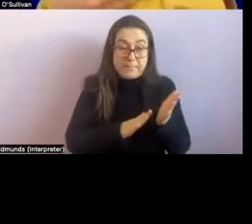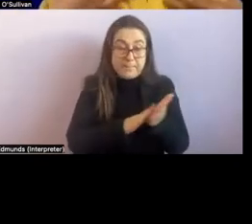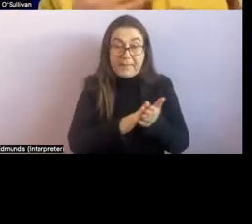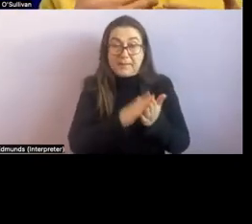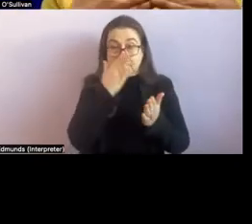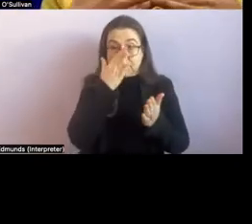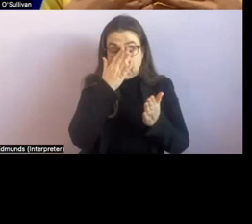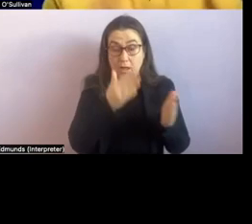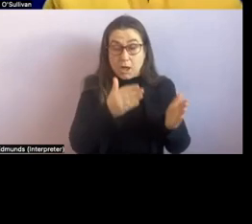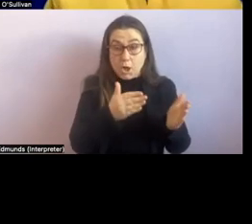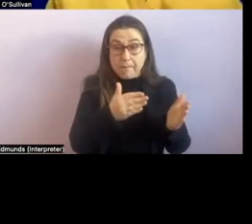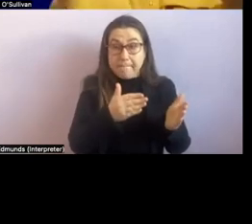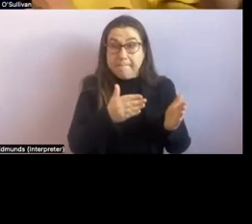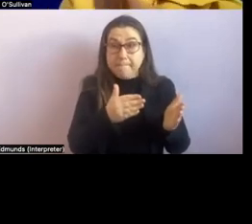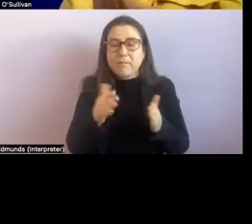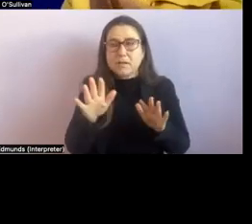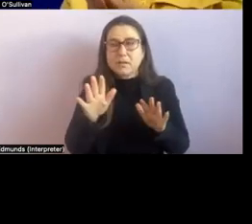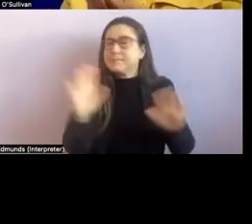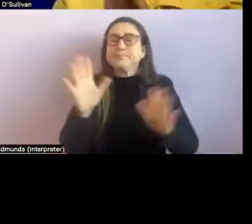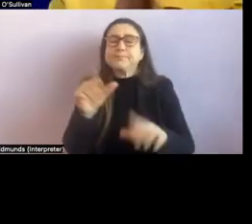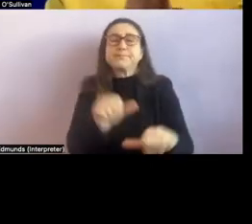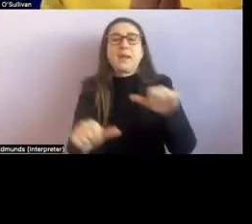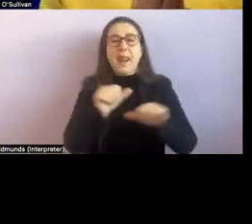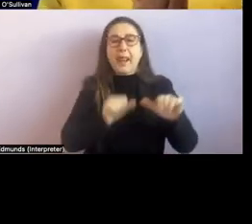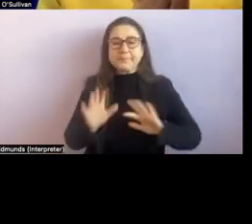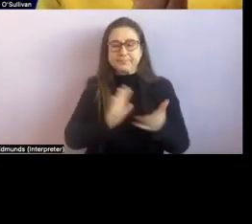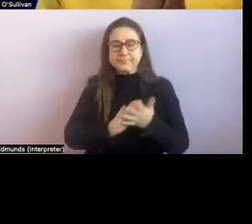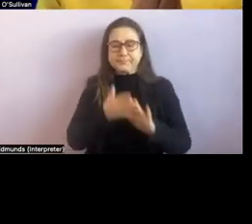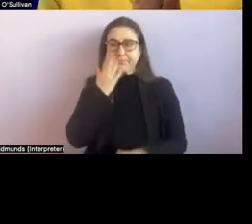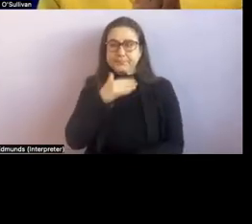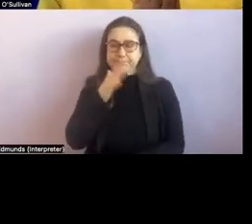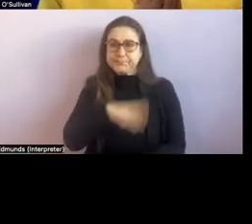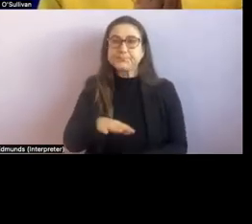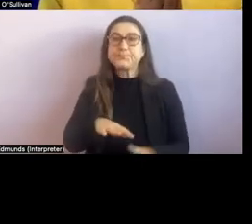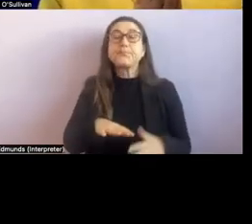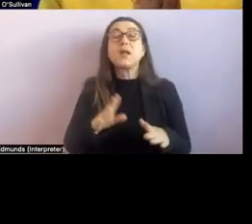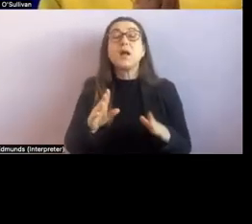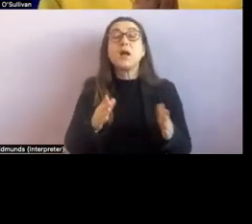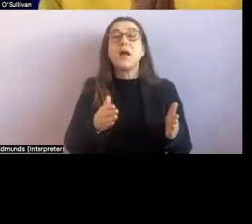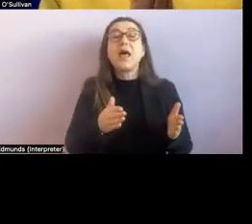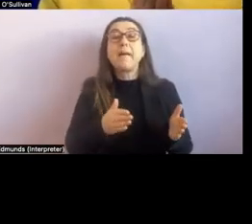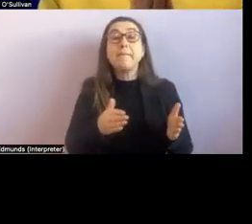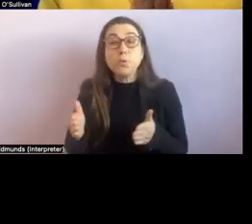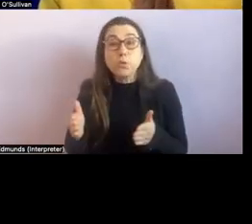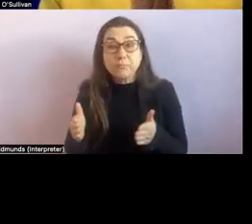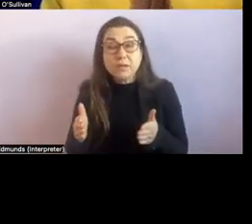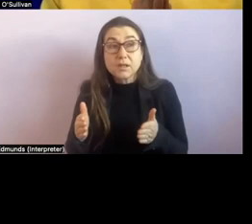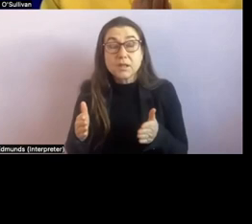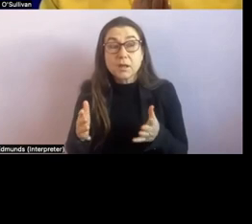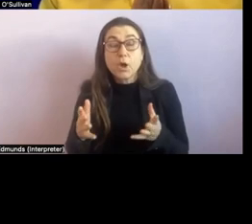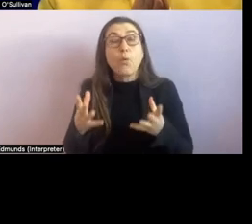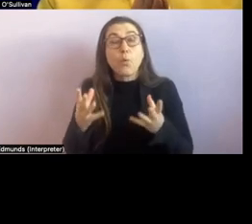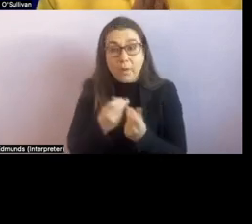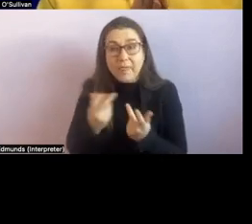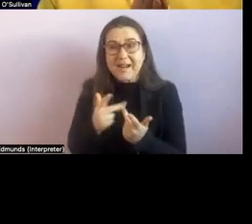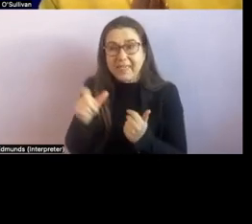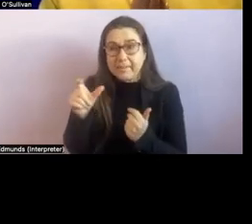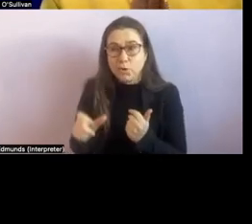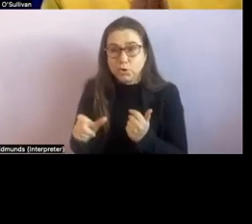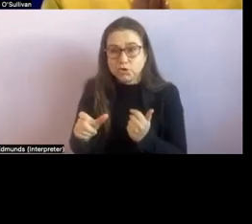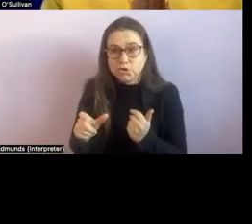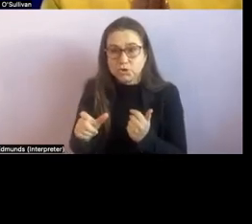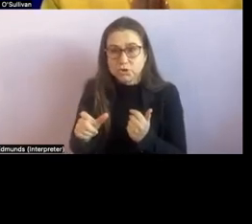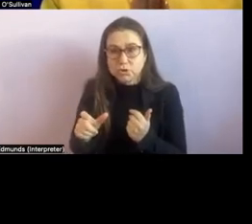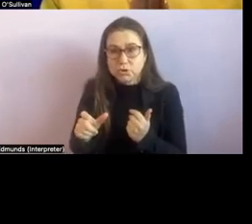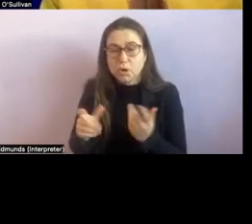with but not sorry take two uh the movement is with another human being not by a human